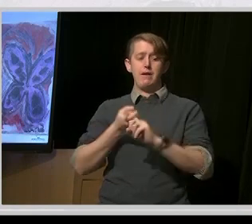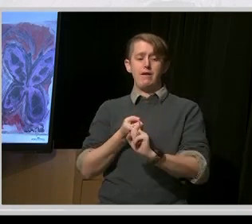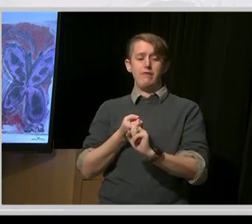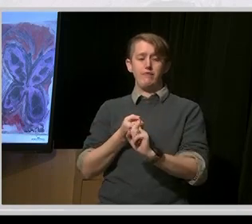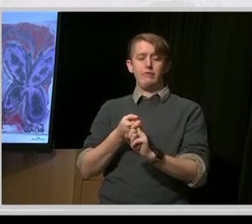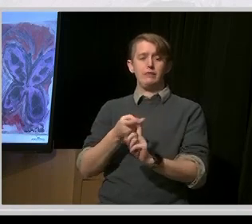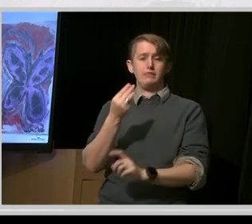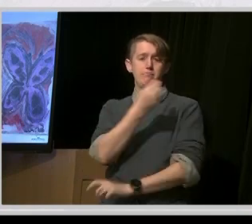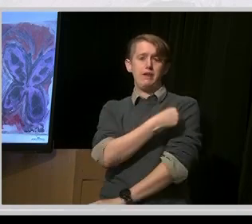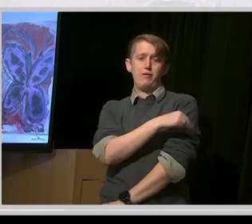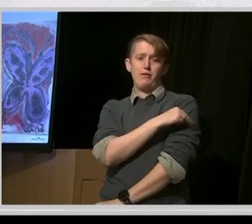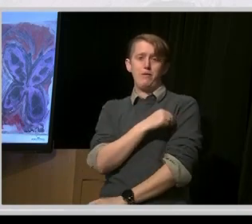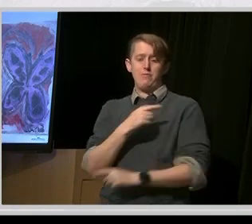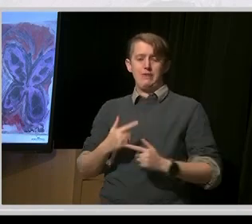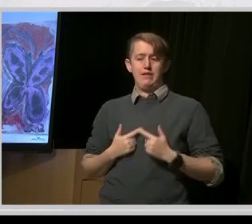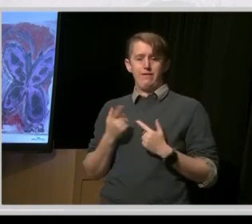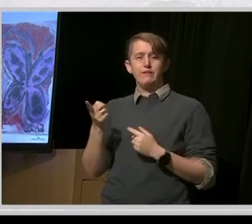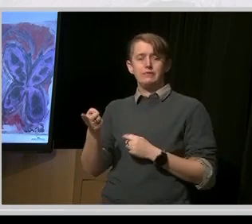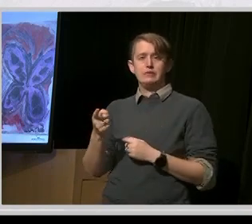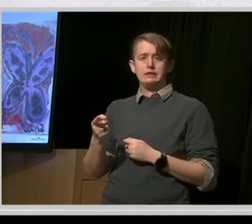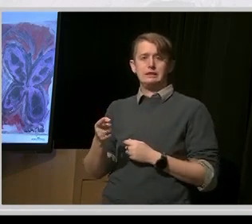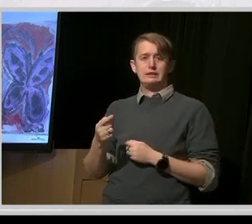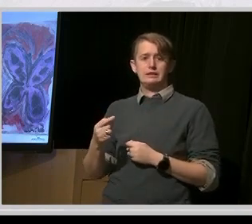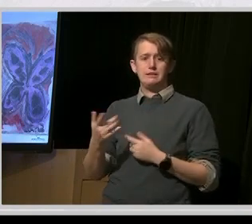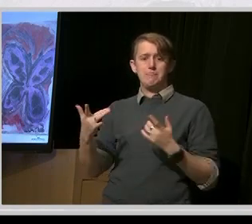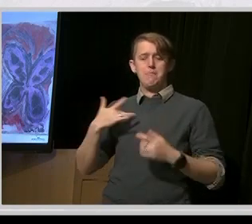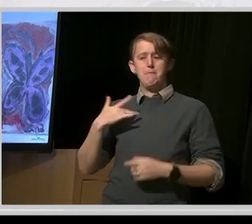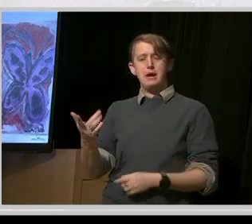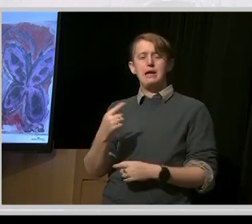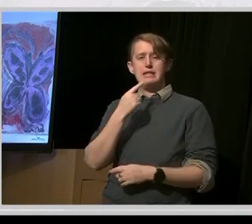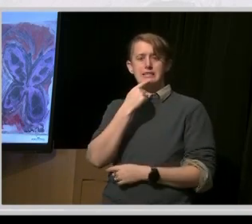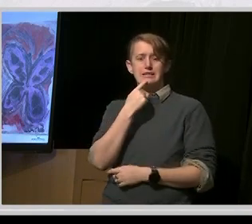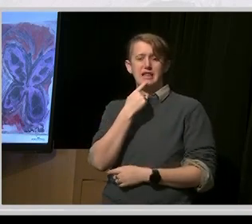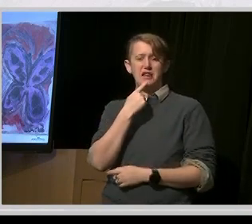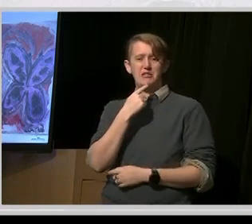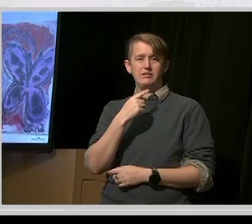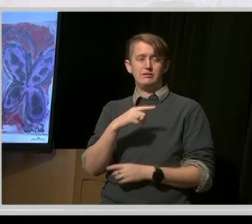do and say to feel whole again.